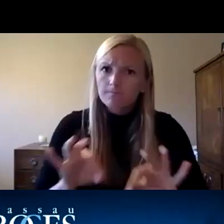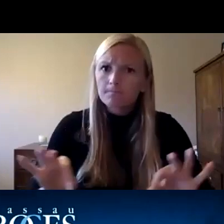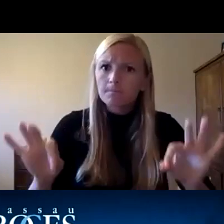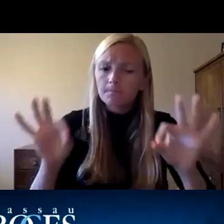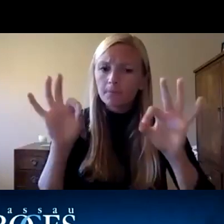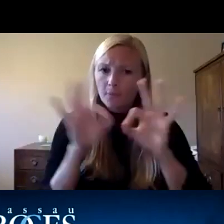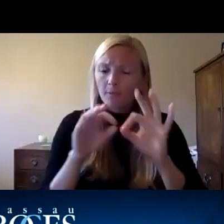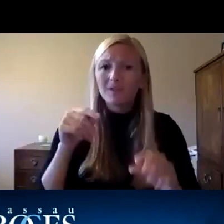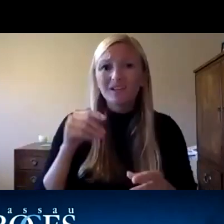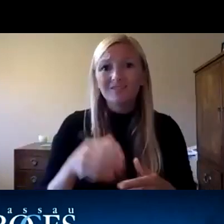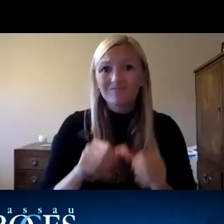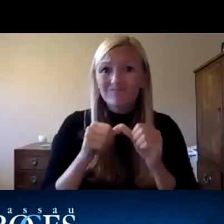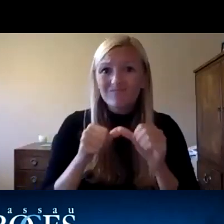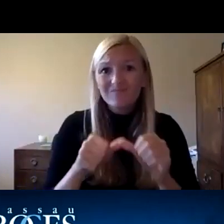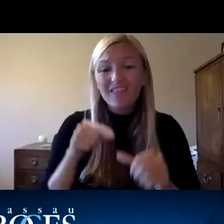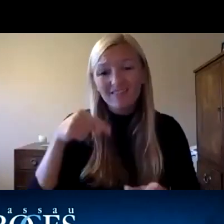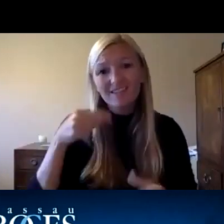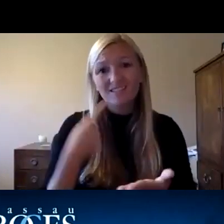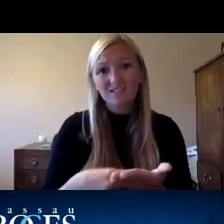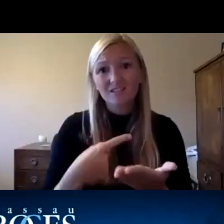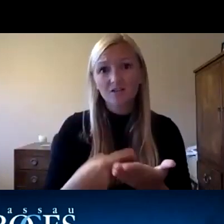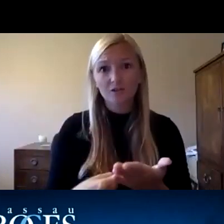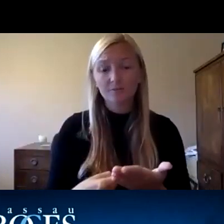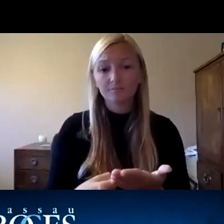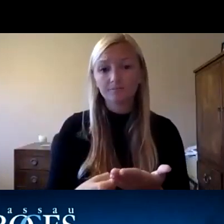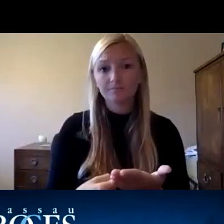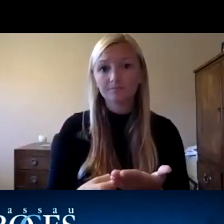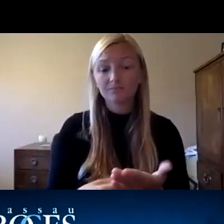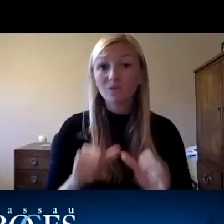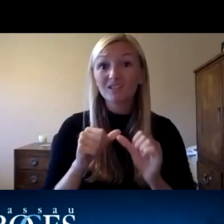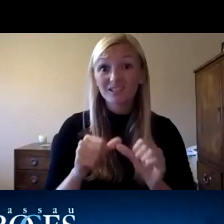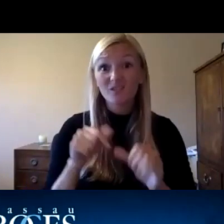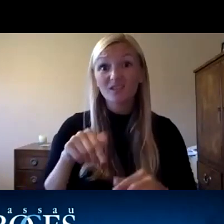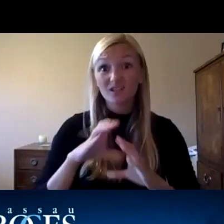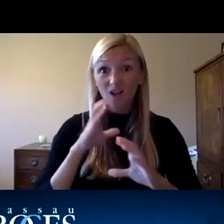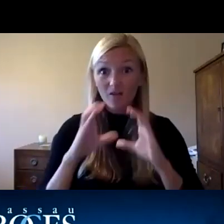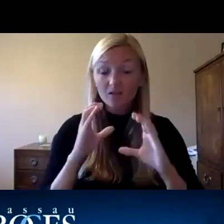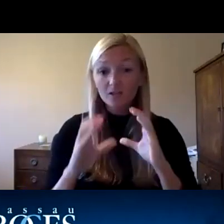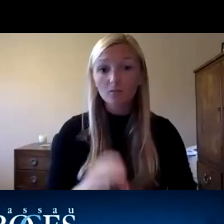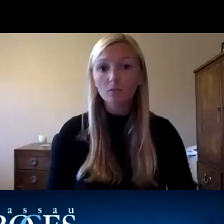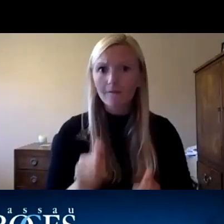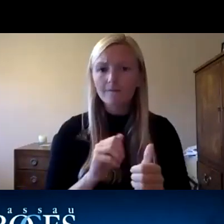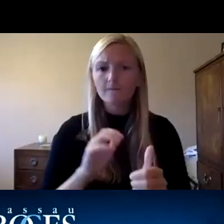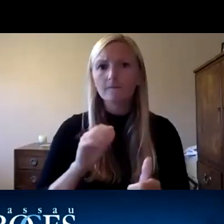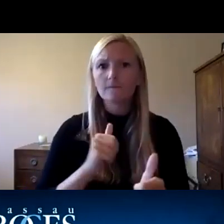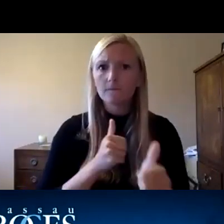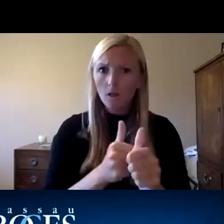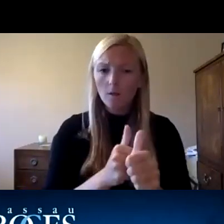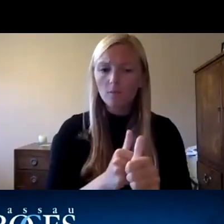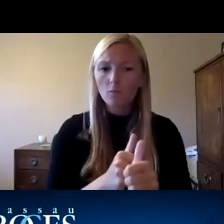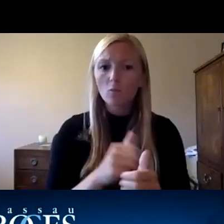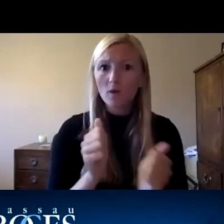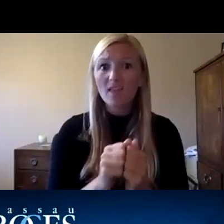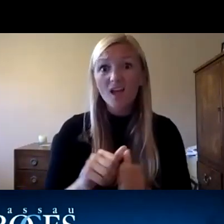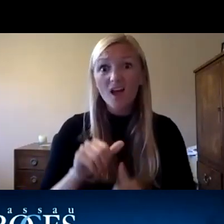driving this important discussion so to continue the conversation we are following up today's session with another